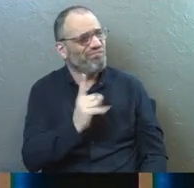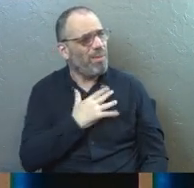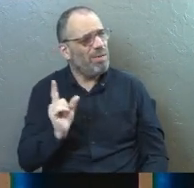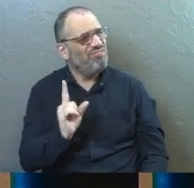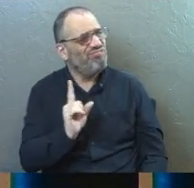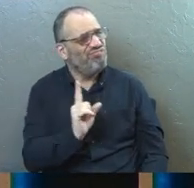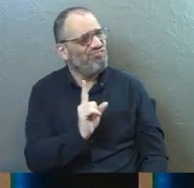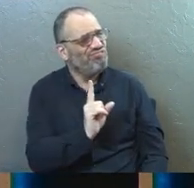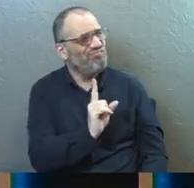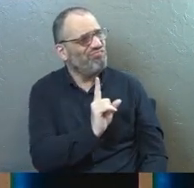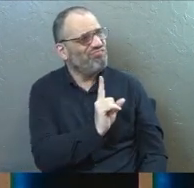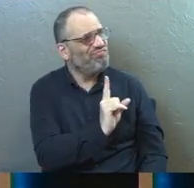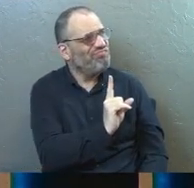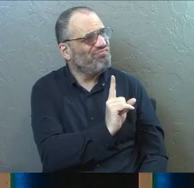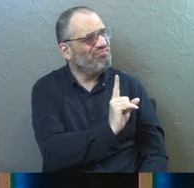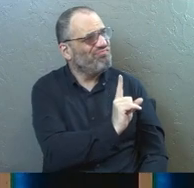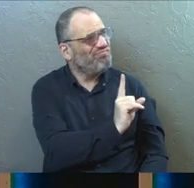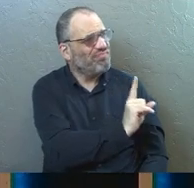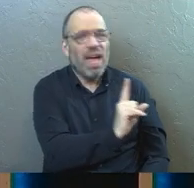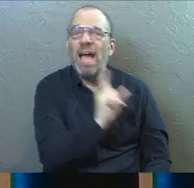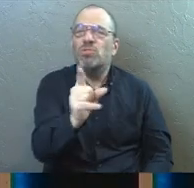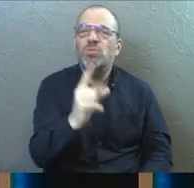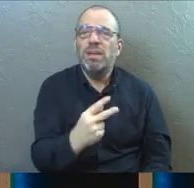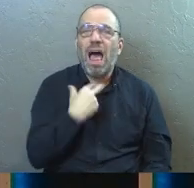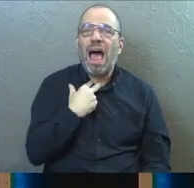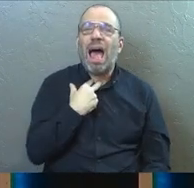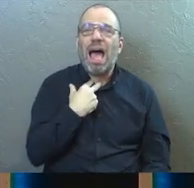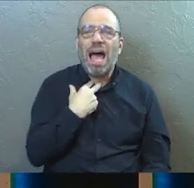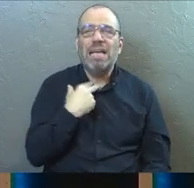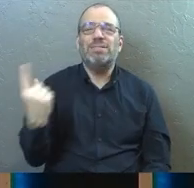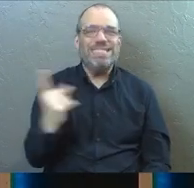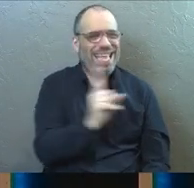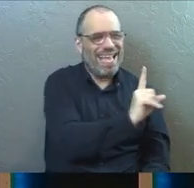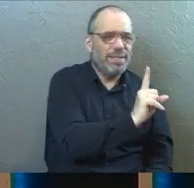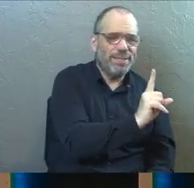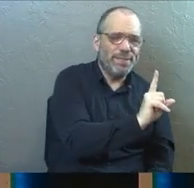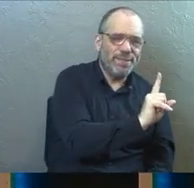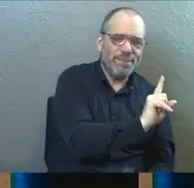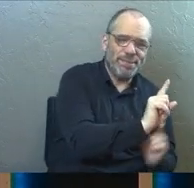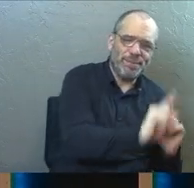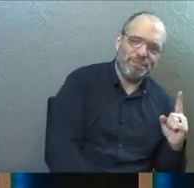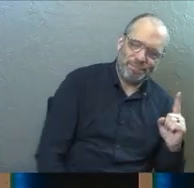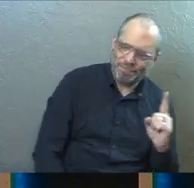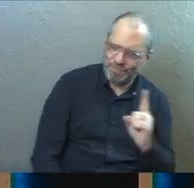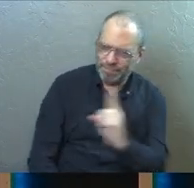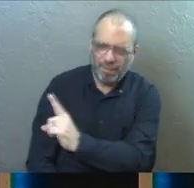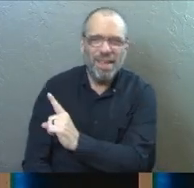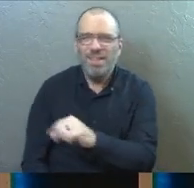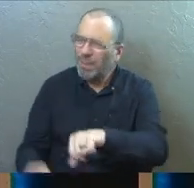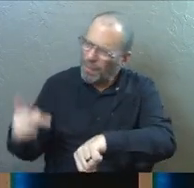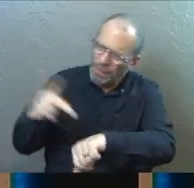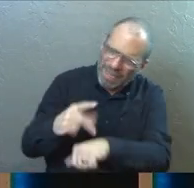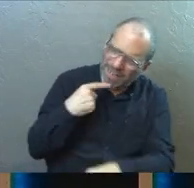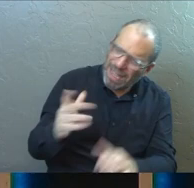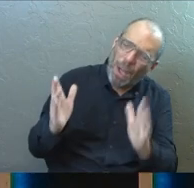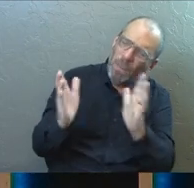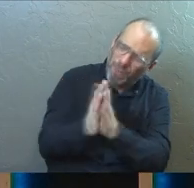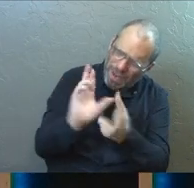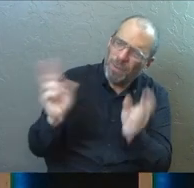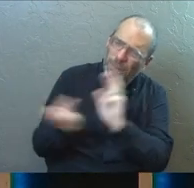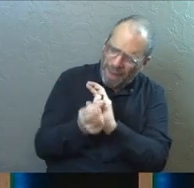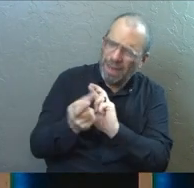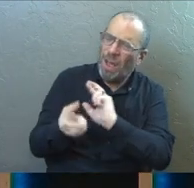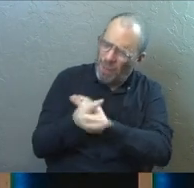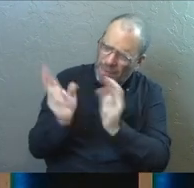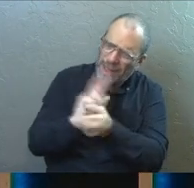So it follows. To get you unstuck, you're going to have to go a different direction. So of course, Peter says, pray and repent.